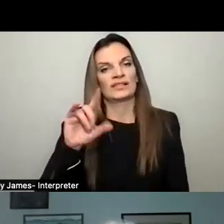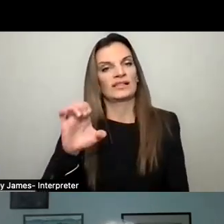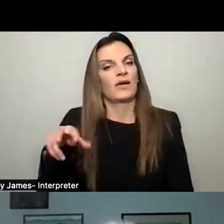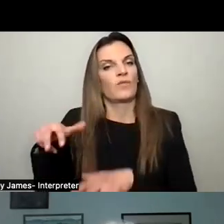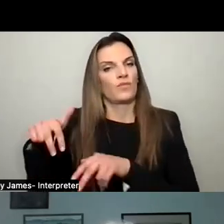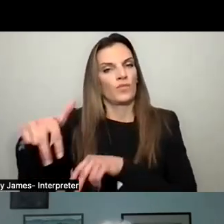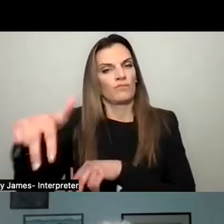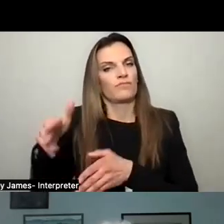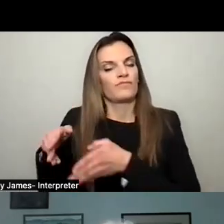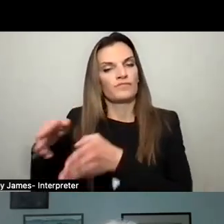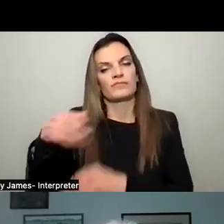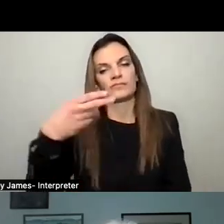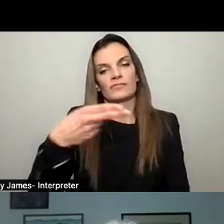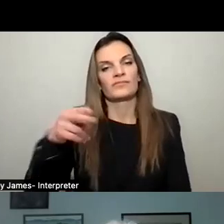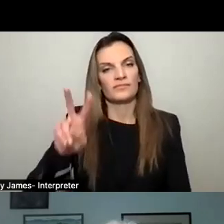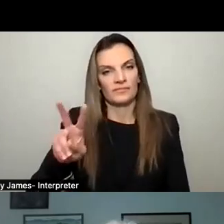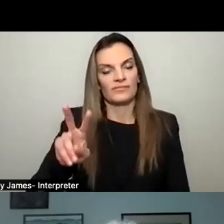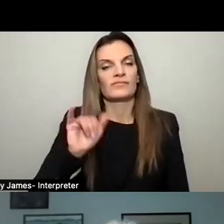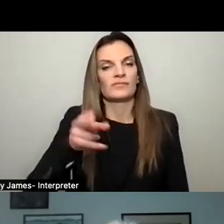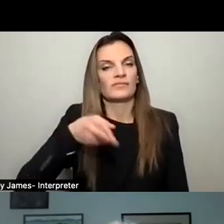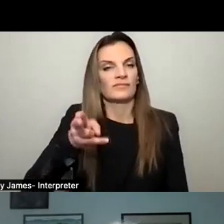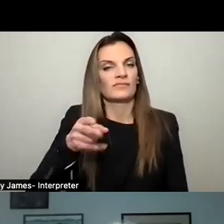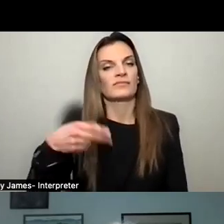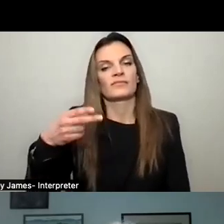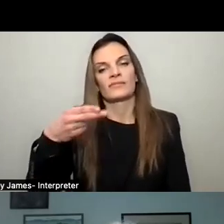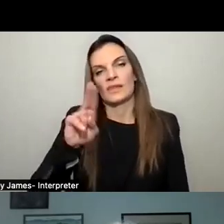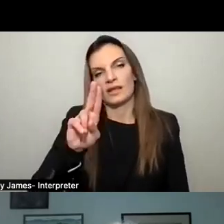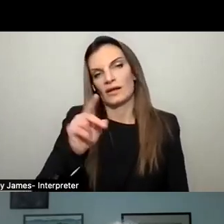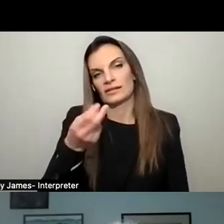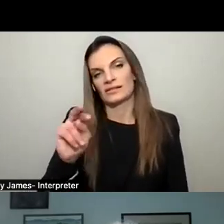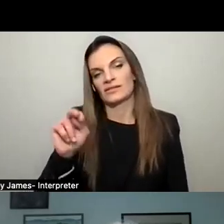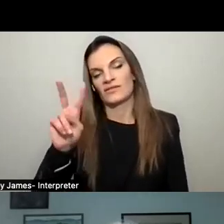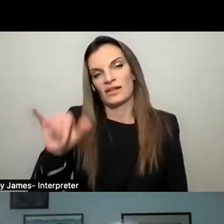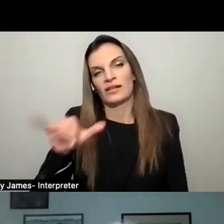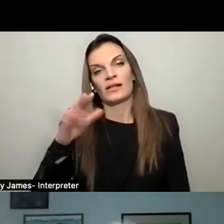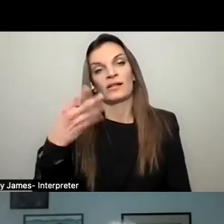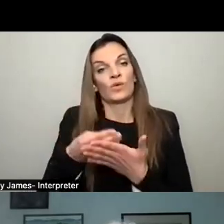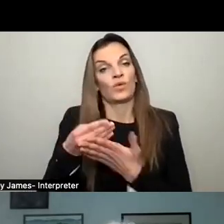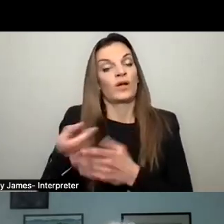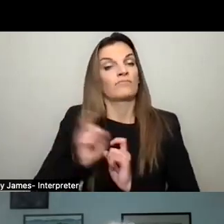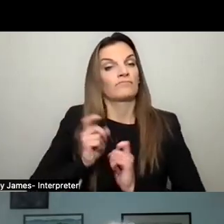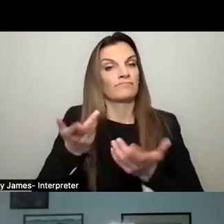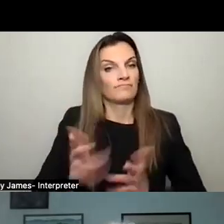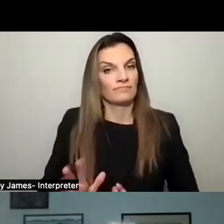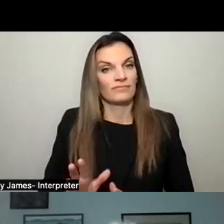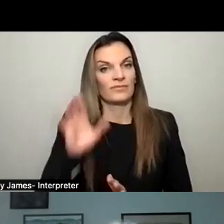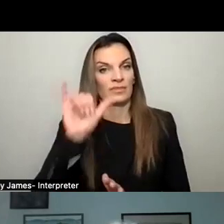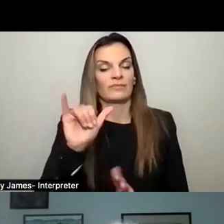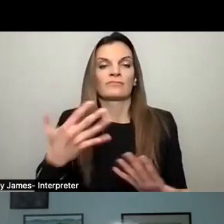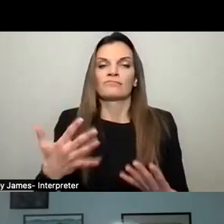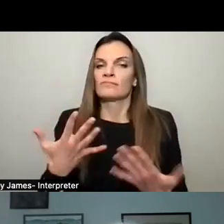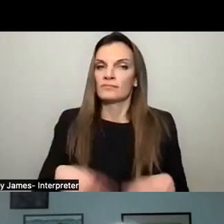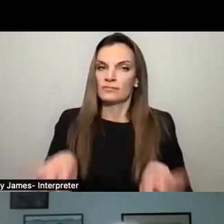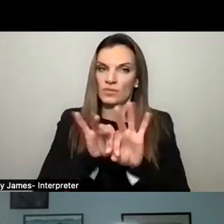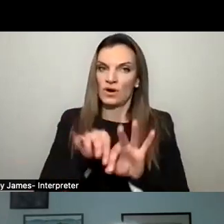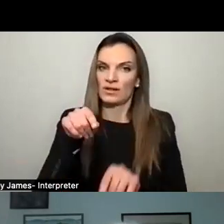HHV or historic Hudson Valley. We received a grant to do that. That is the most critical part of